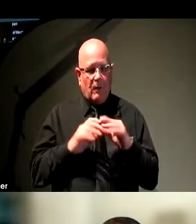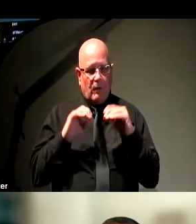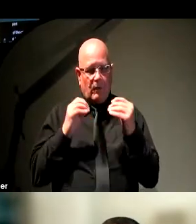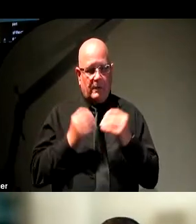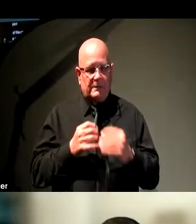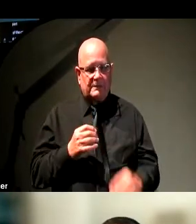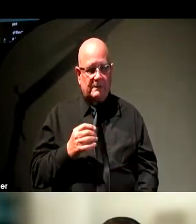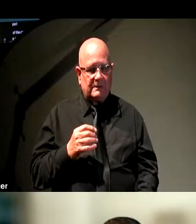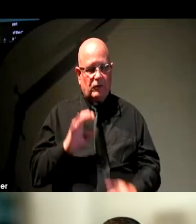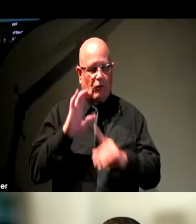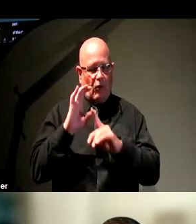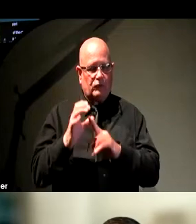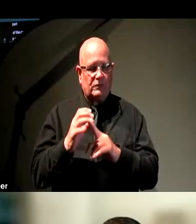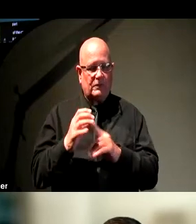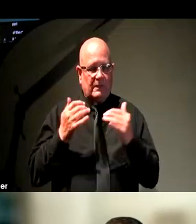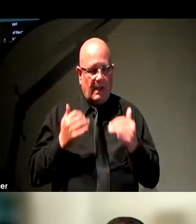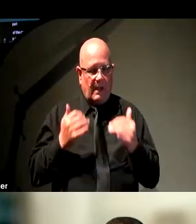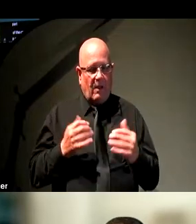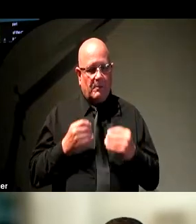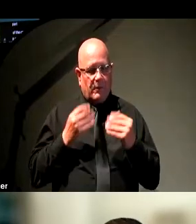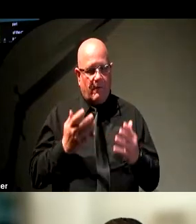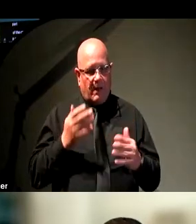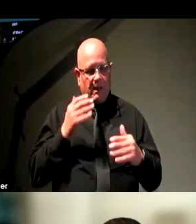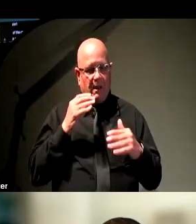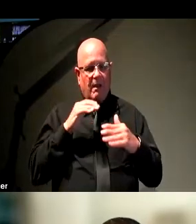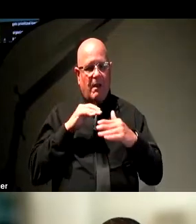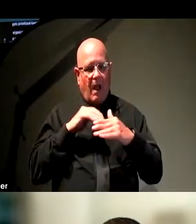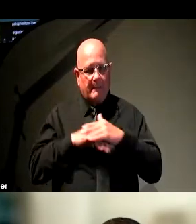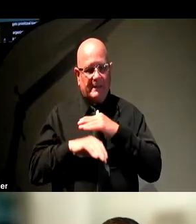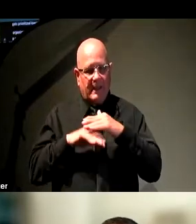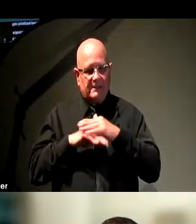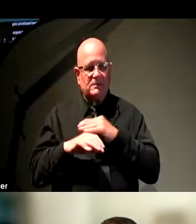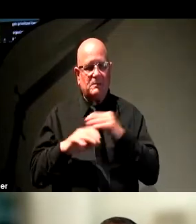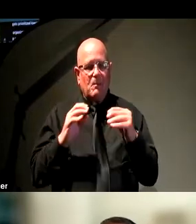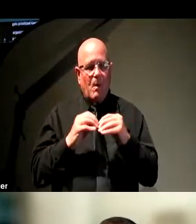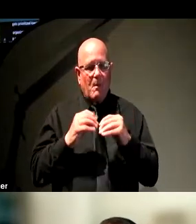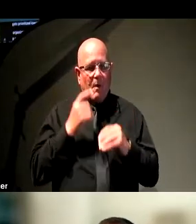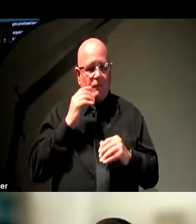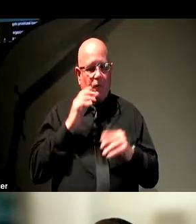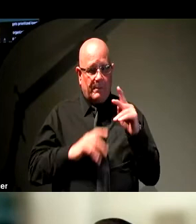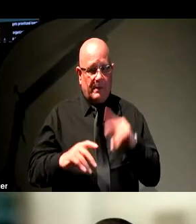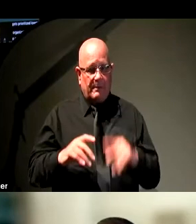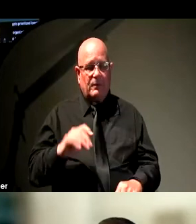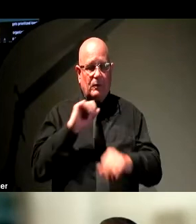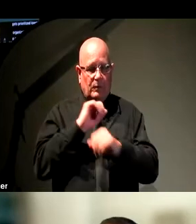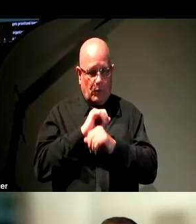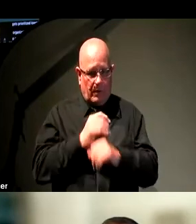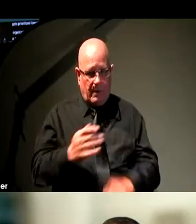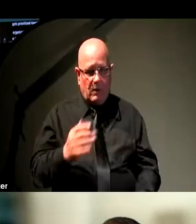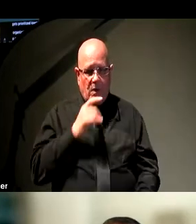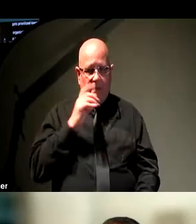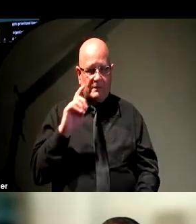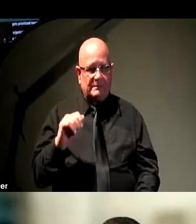culturally are accustomed to providing accommodations for employees with disabilities. The goal to move toward accessibility in our